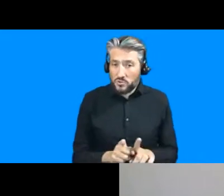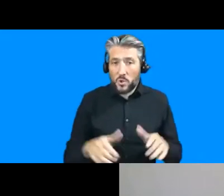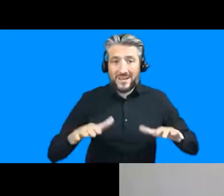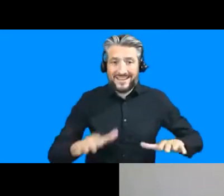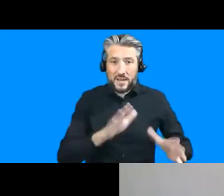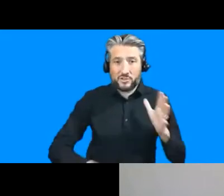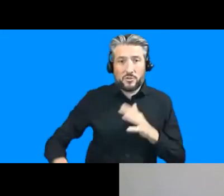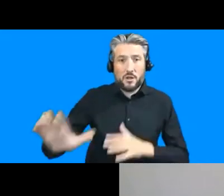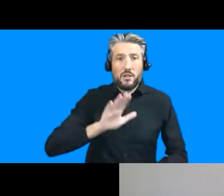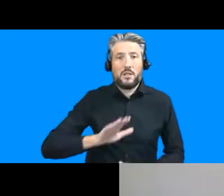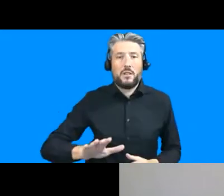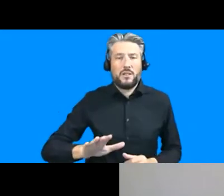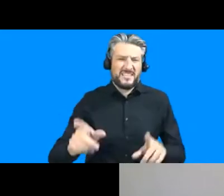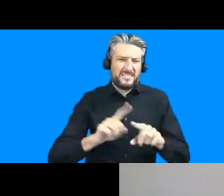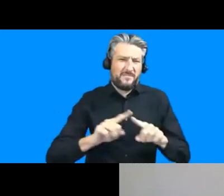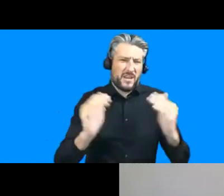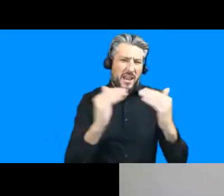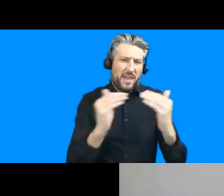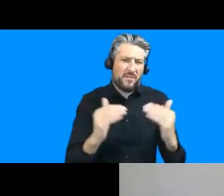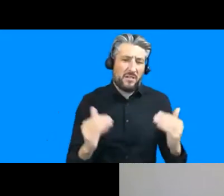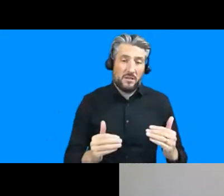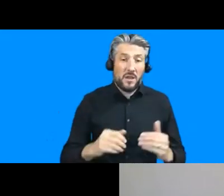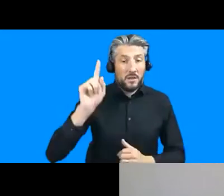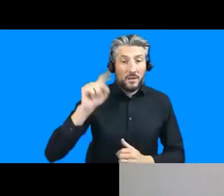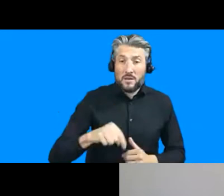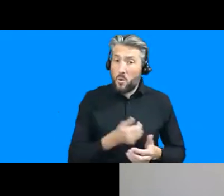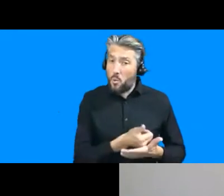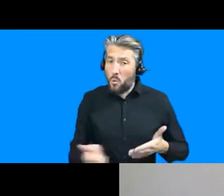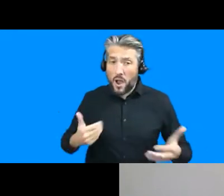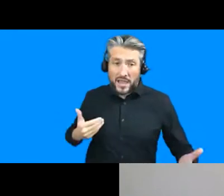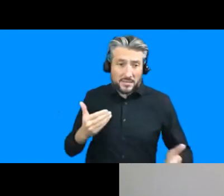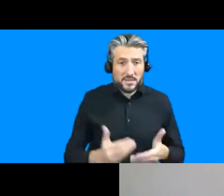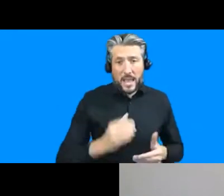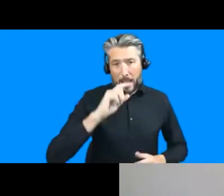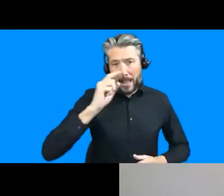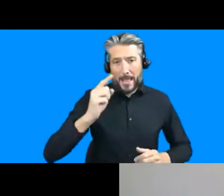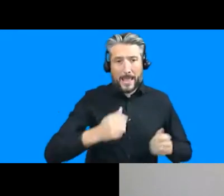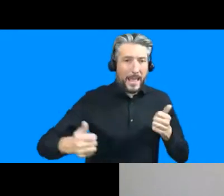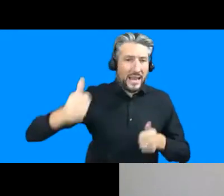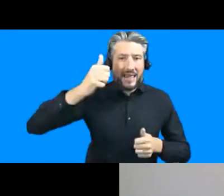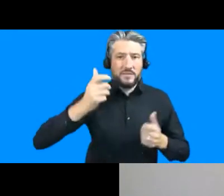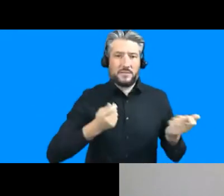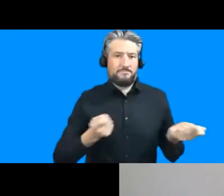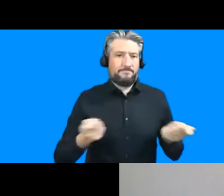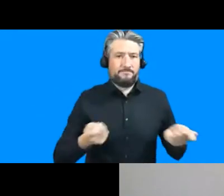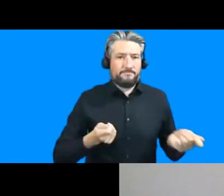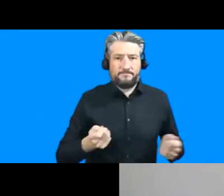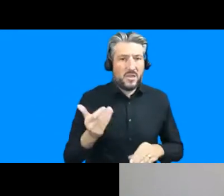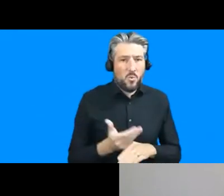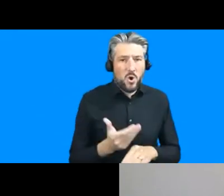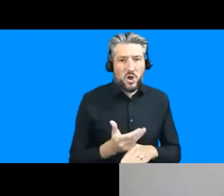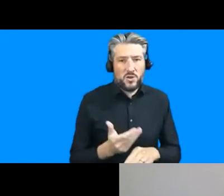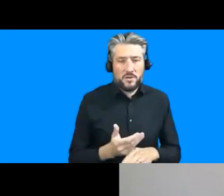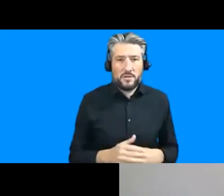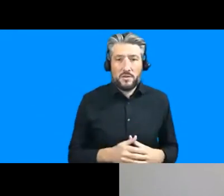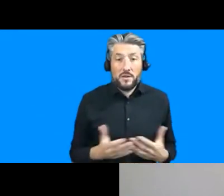and so forth it's always been an elite exercise and unfortunately we haven't seen you know the dial shift radically in the